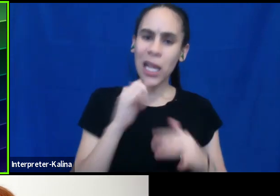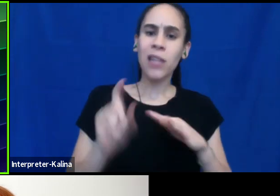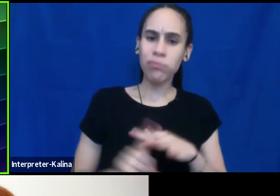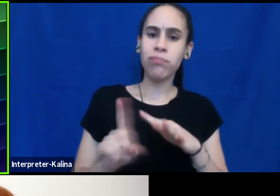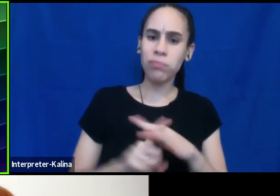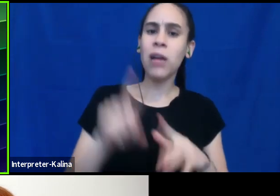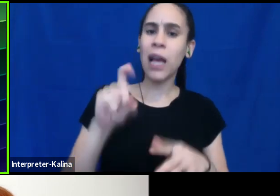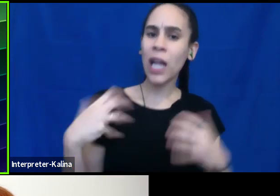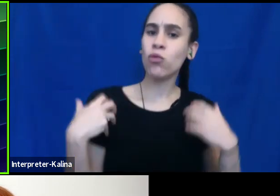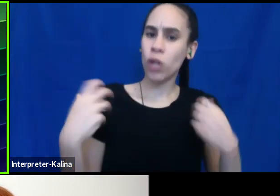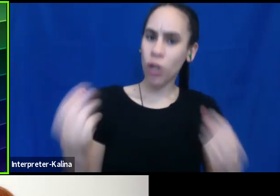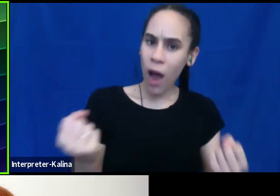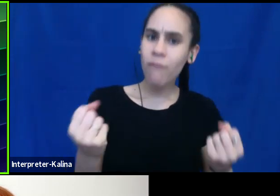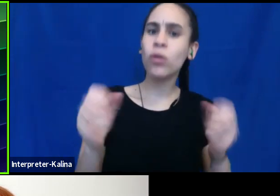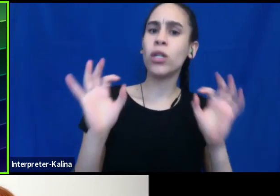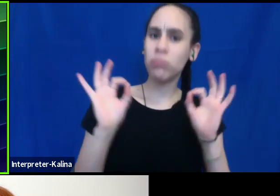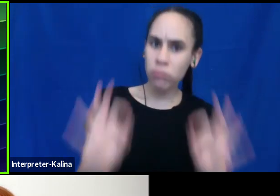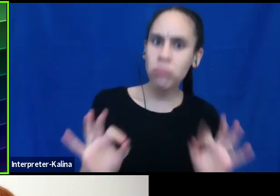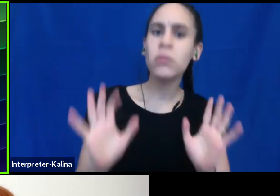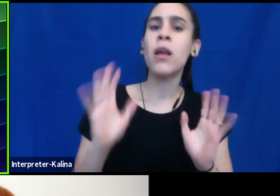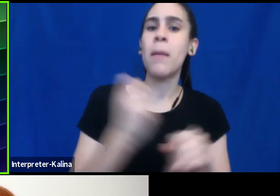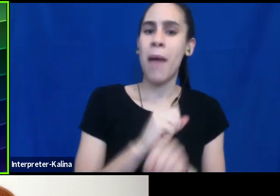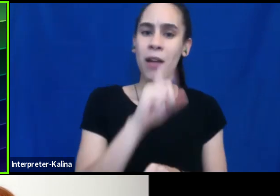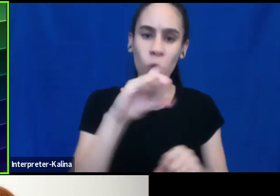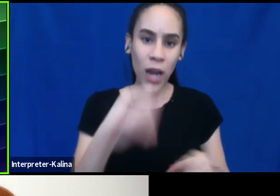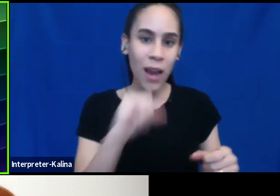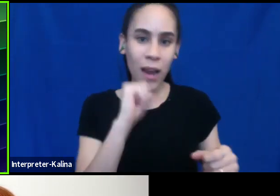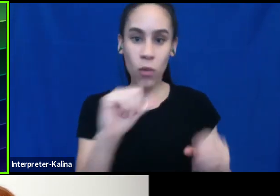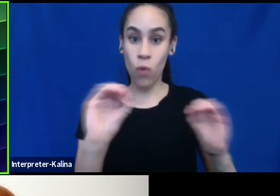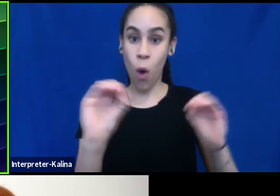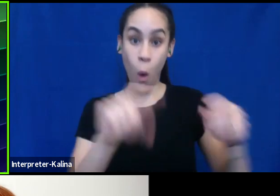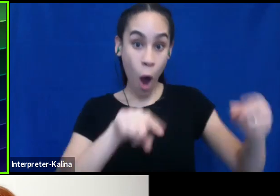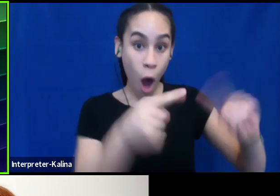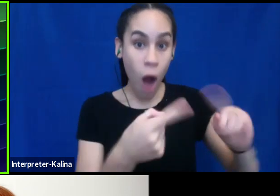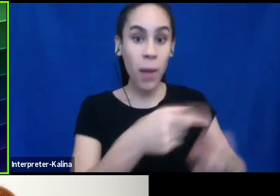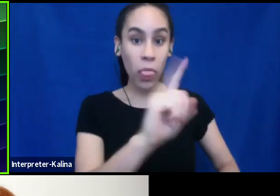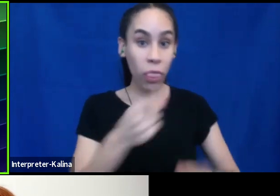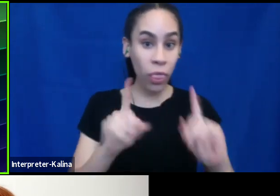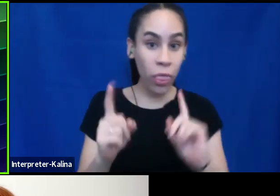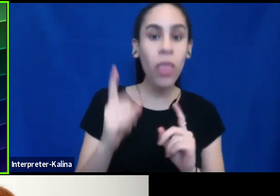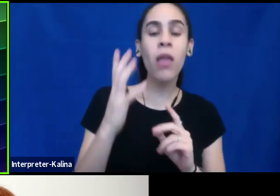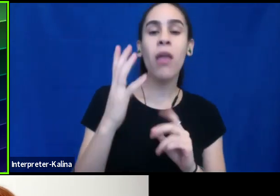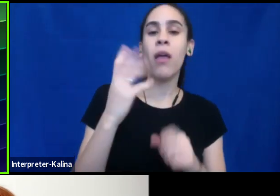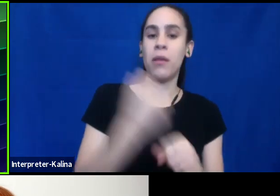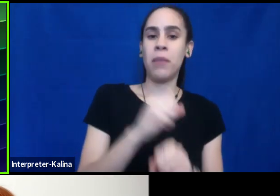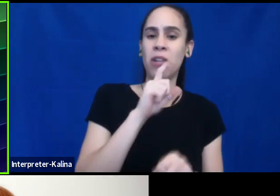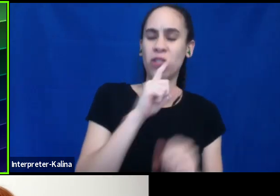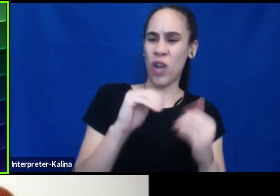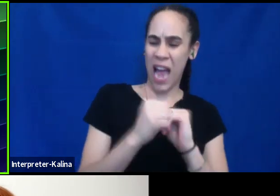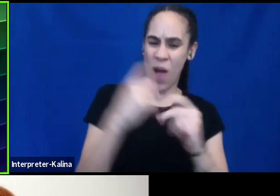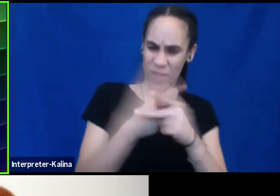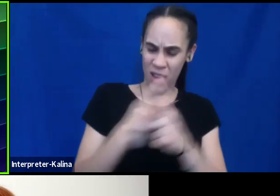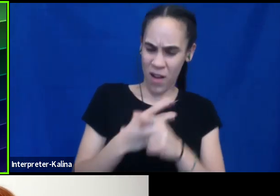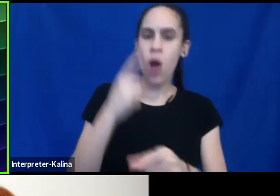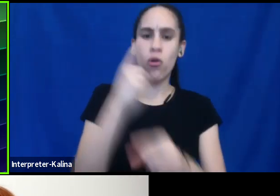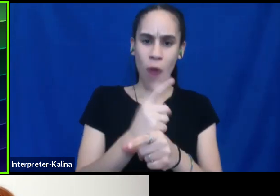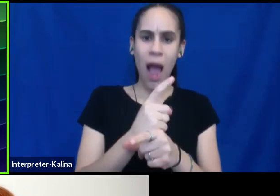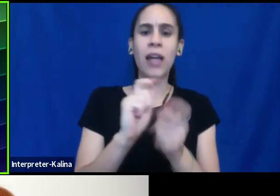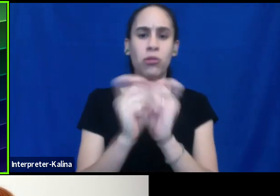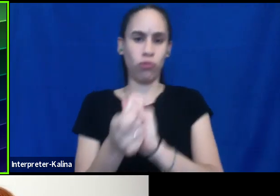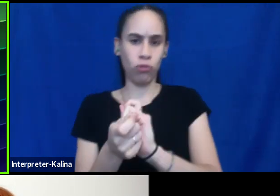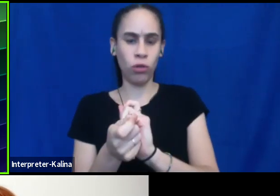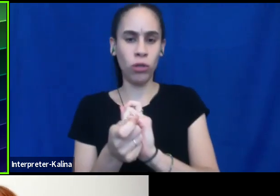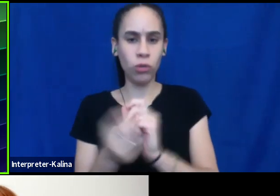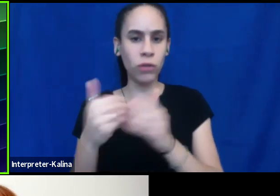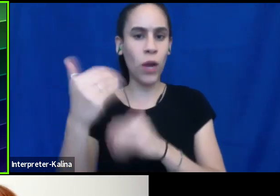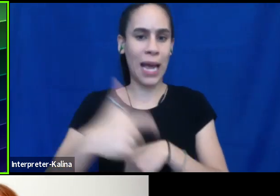recover gracefully, make sure we're not harming people and figure out how to get it right the next time. And, um, so that was really where I wanted my book to focus on. So,